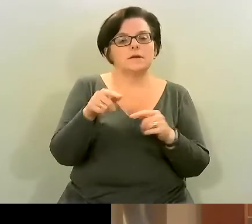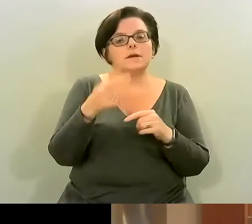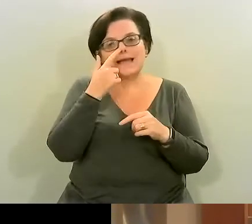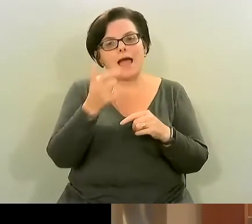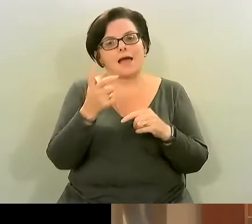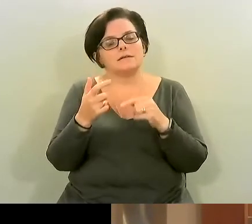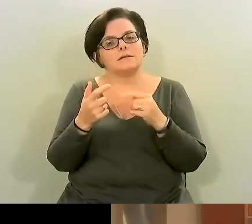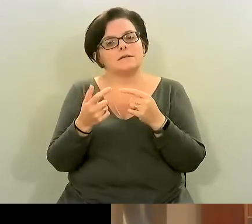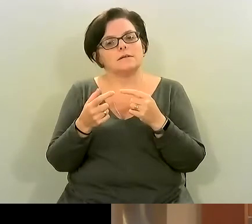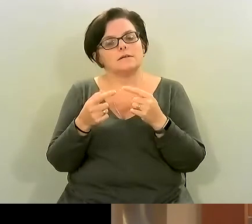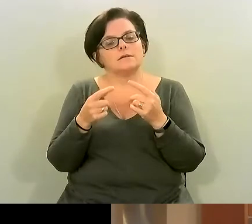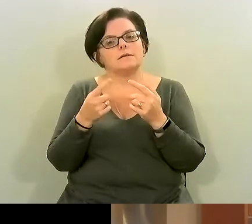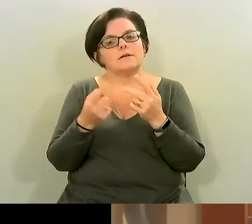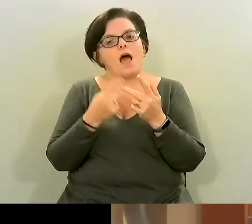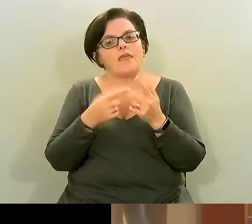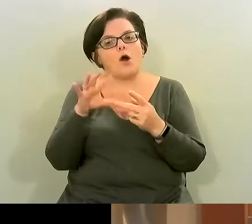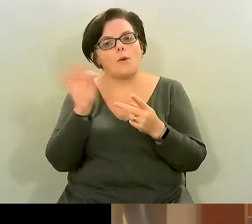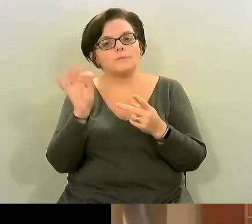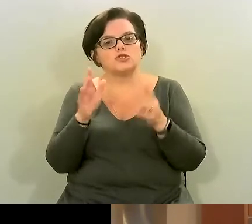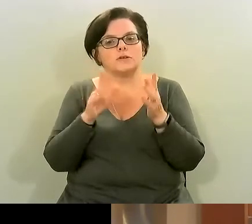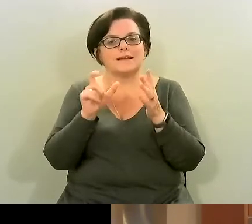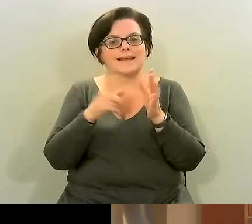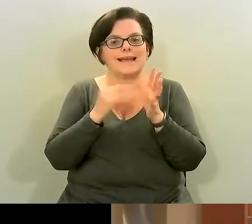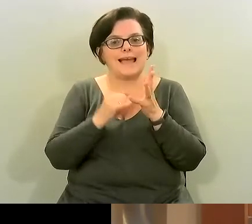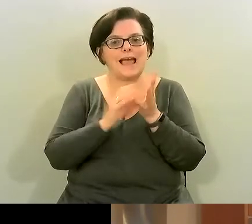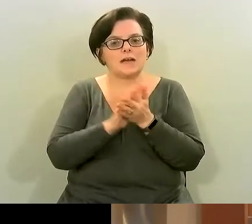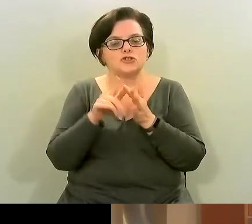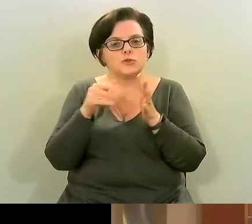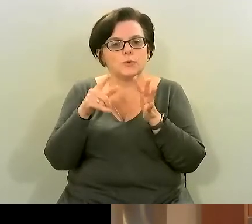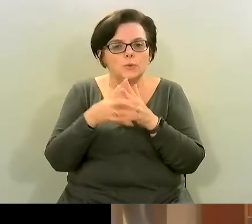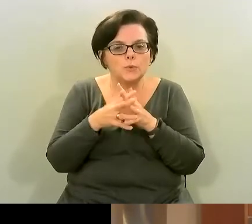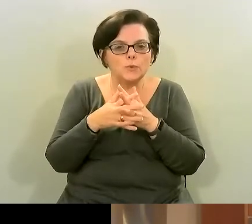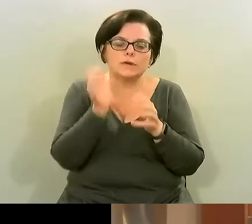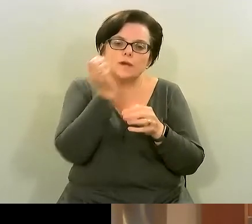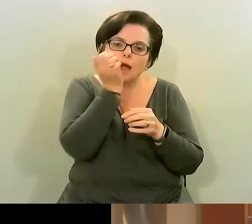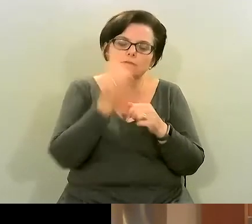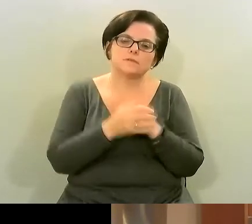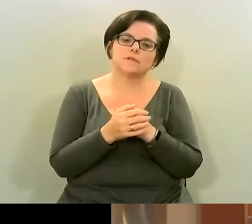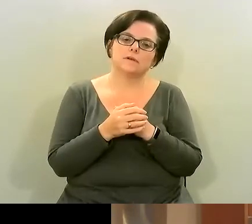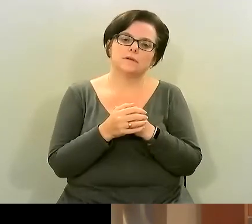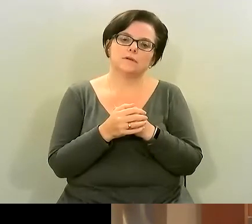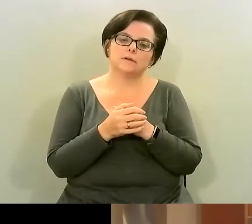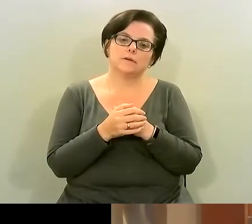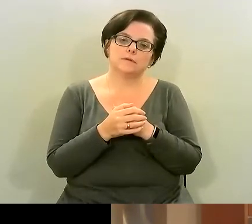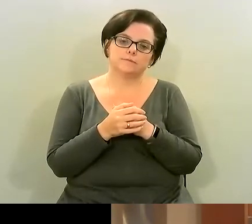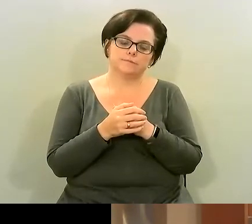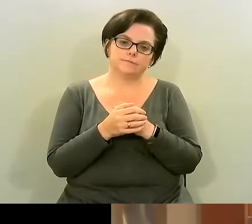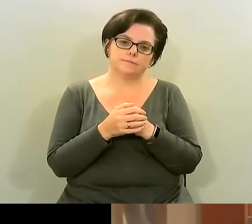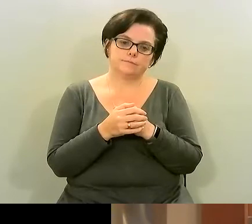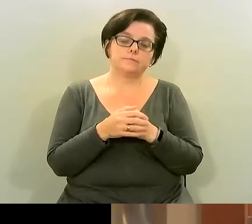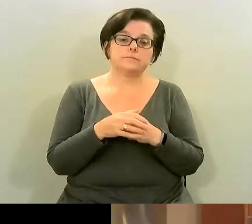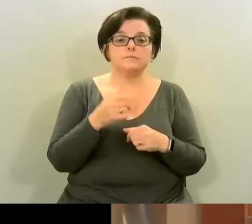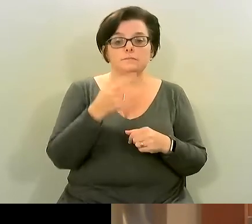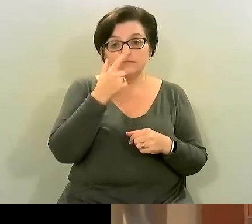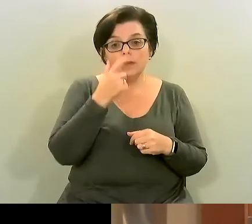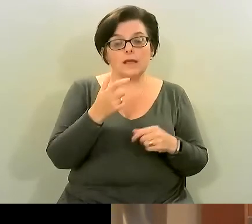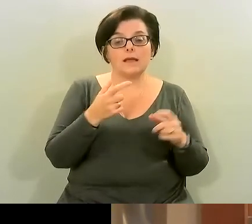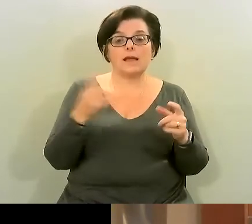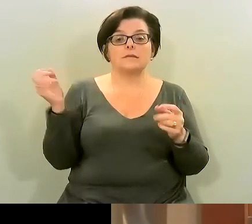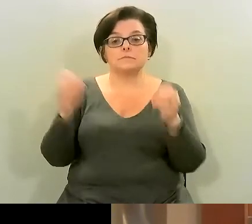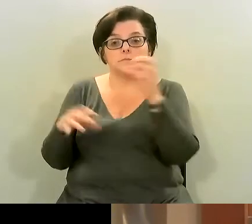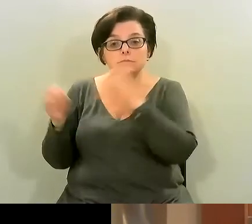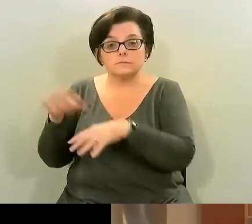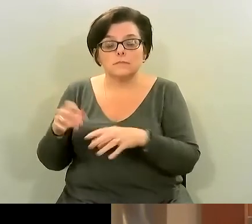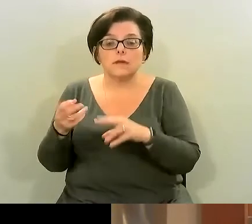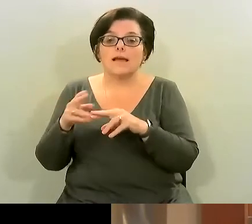they are here but just use less of them um you don't need a ton of it just a taste of it and you can make up the rest of that flavor with your